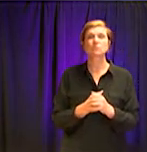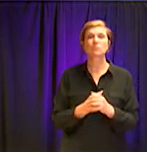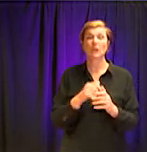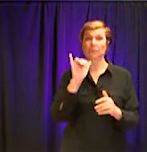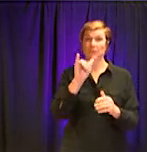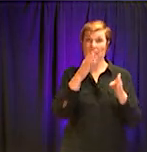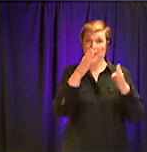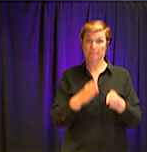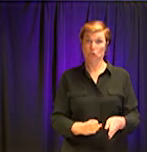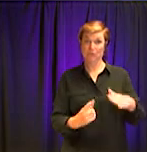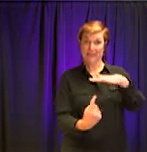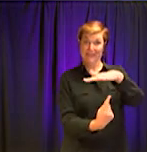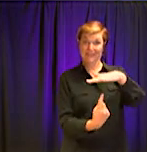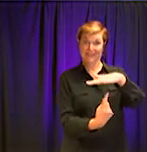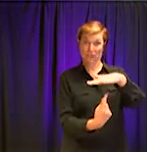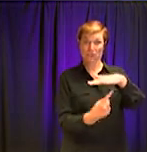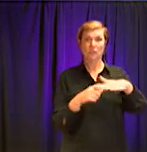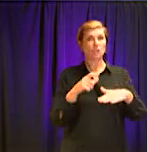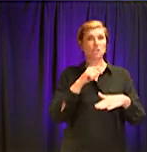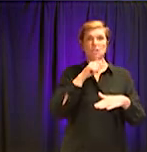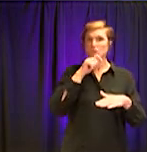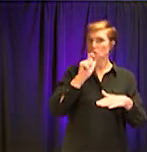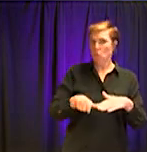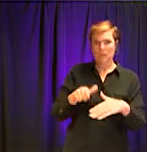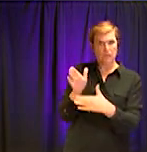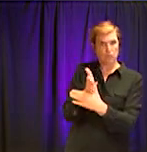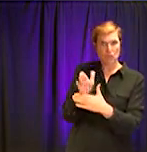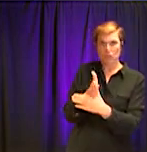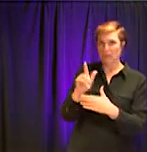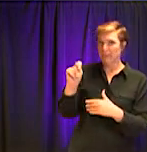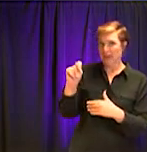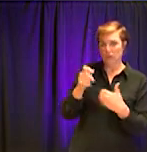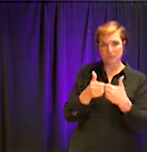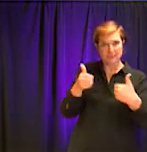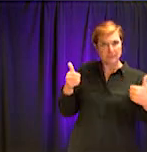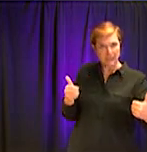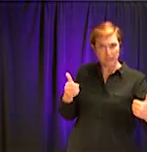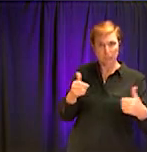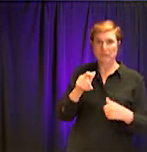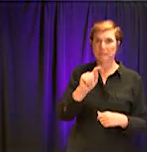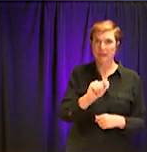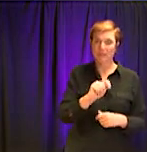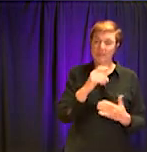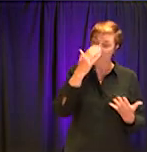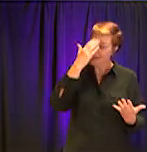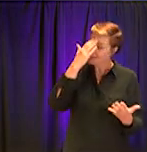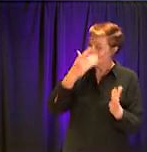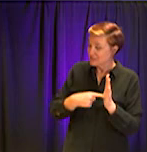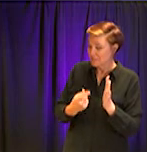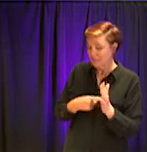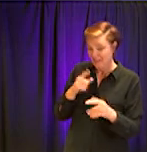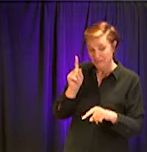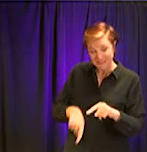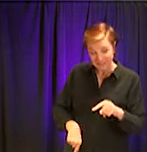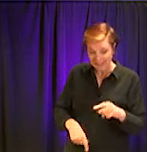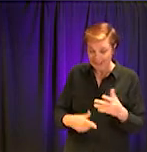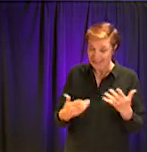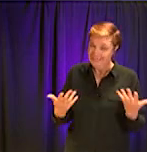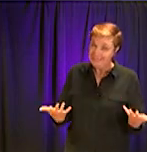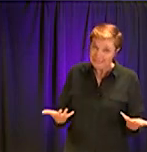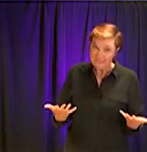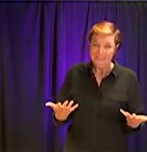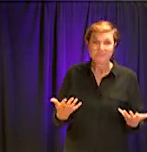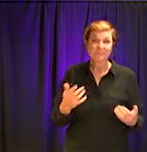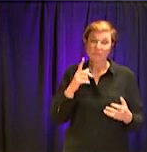bathroom. Is that always a thing? Right. That's always possible. And so if that's not a thing, and which is not for most